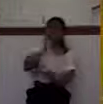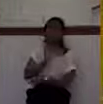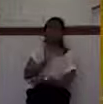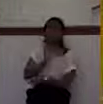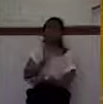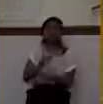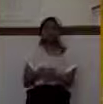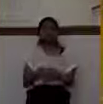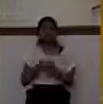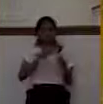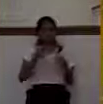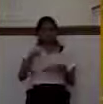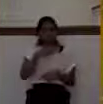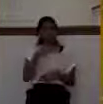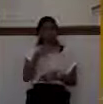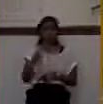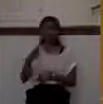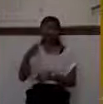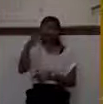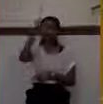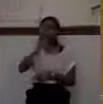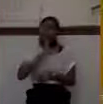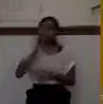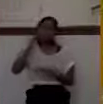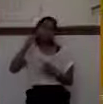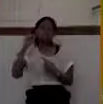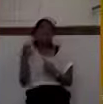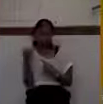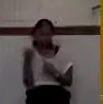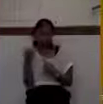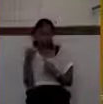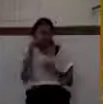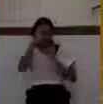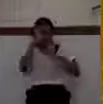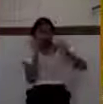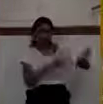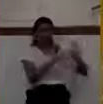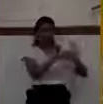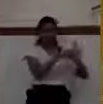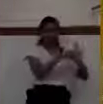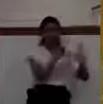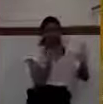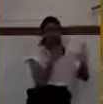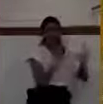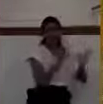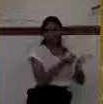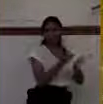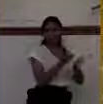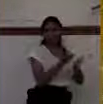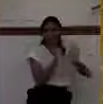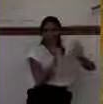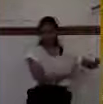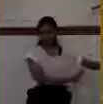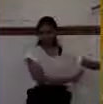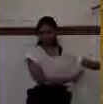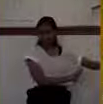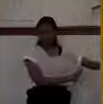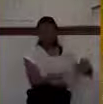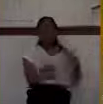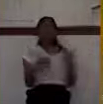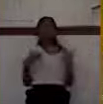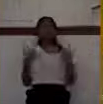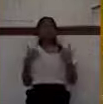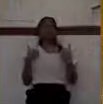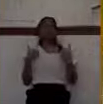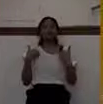So when we say that God is jealous, you need to get out of your mind that negative idea about jealousy. There are certain ways